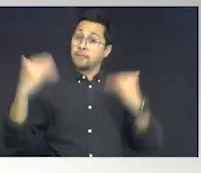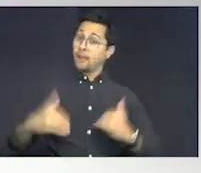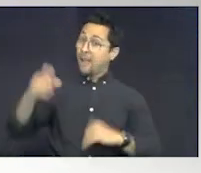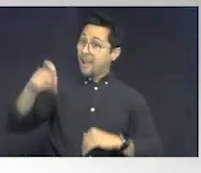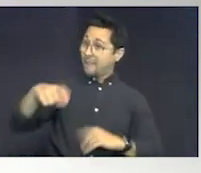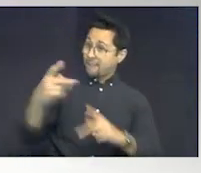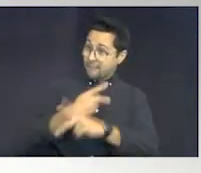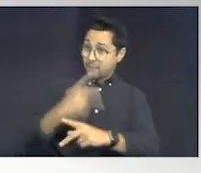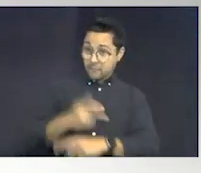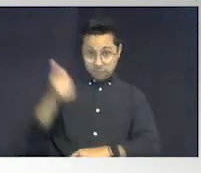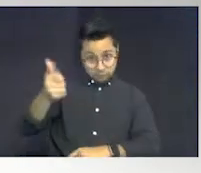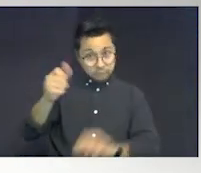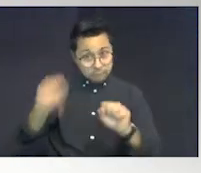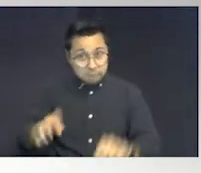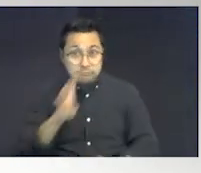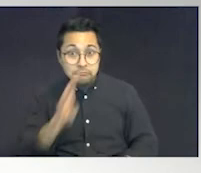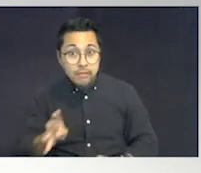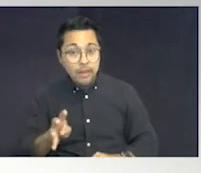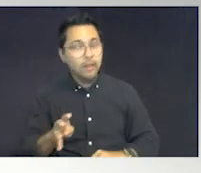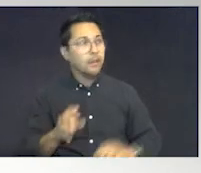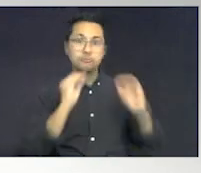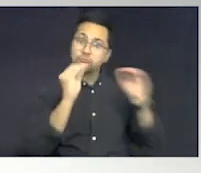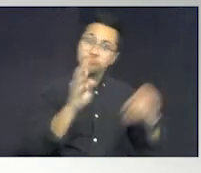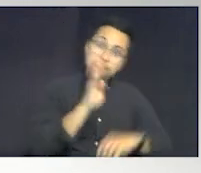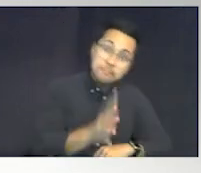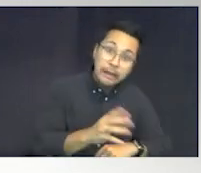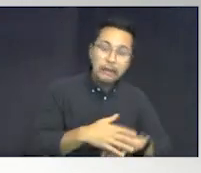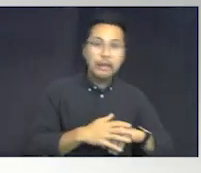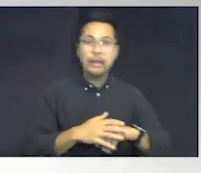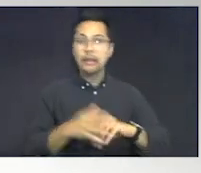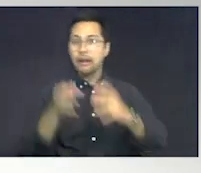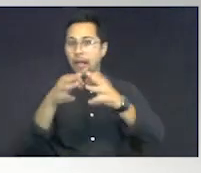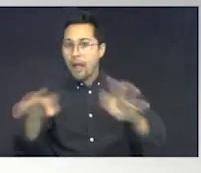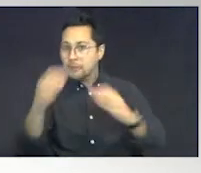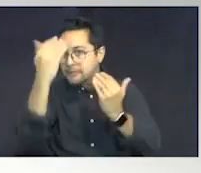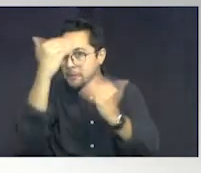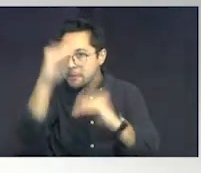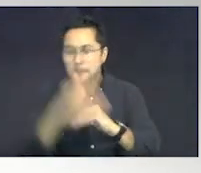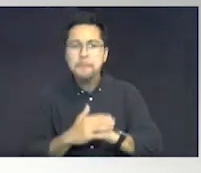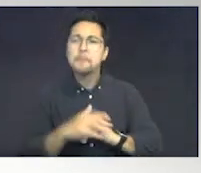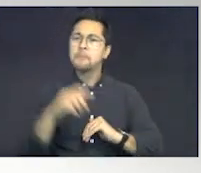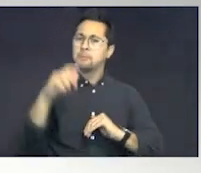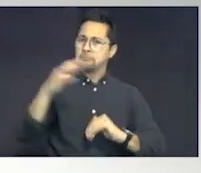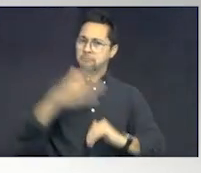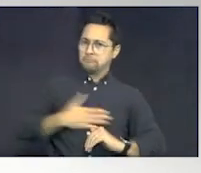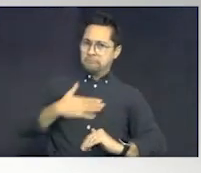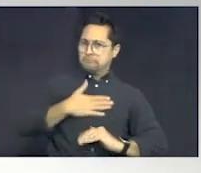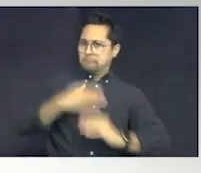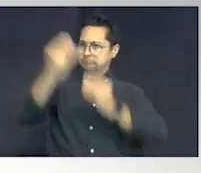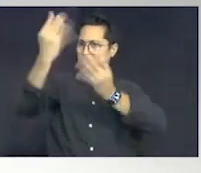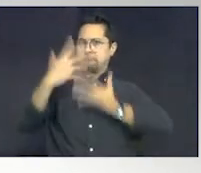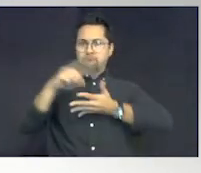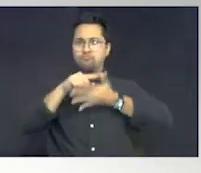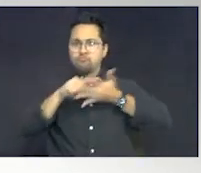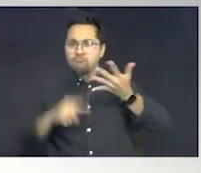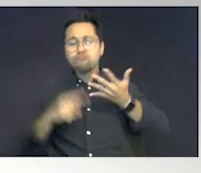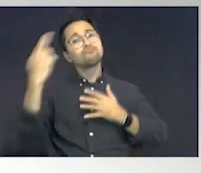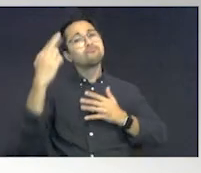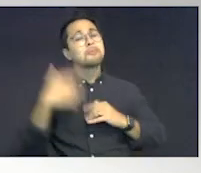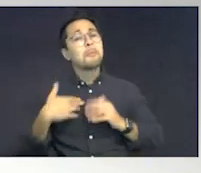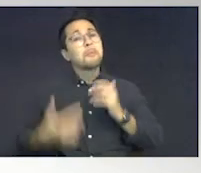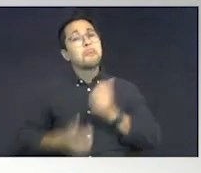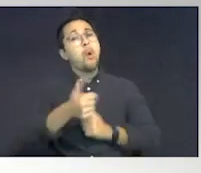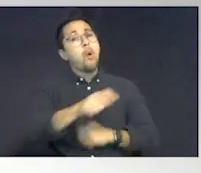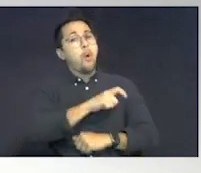verbal, nonverbal, the limited language. Provide that information to us. Because most officers believe